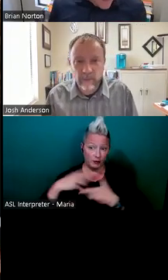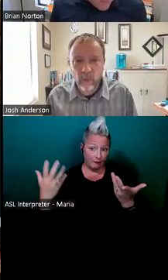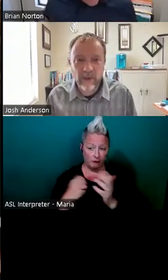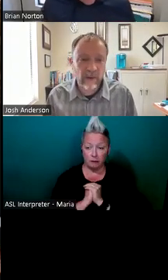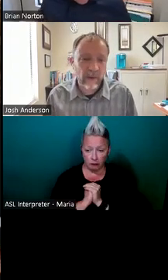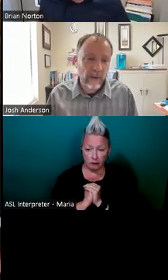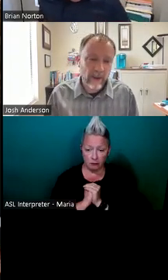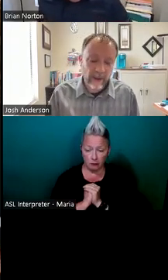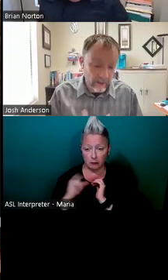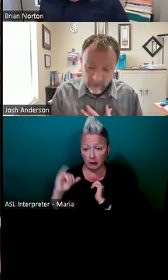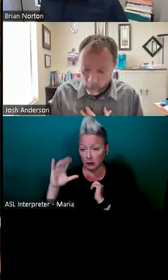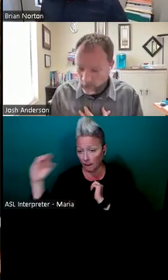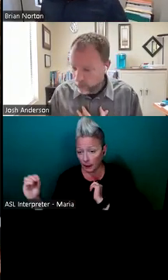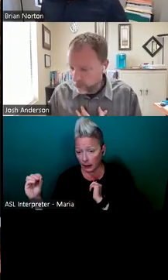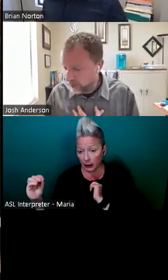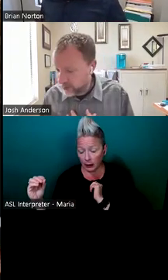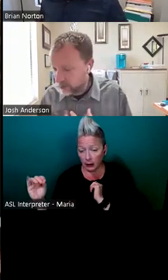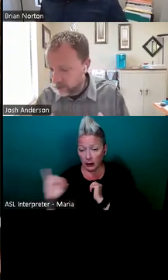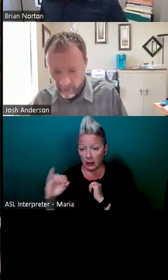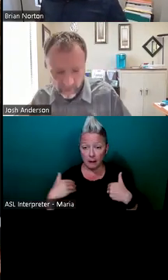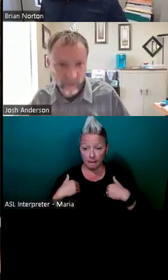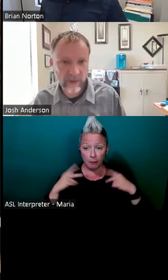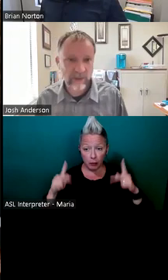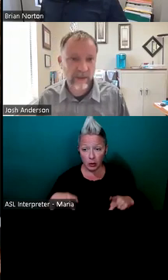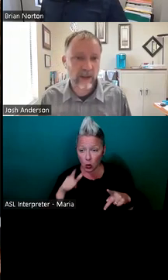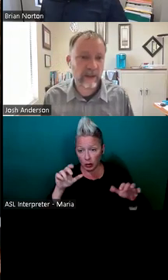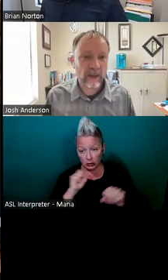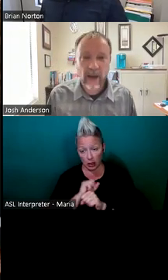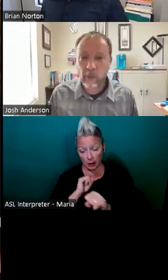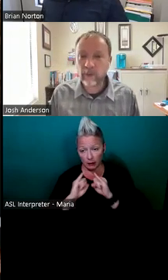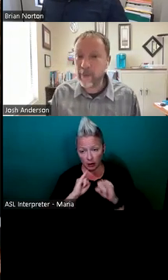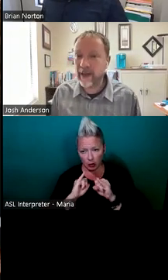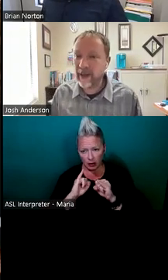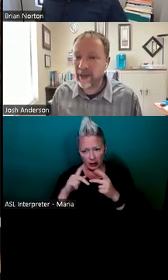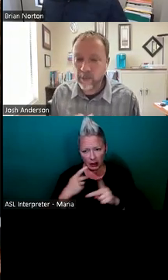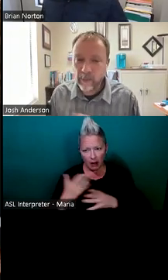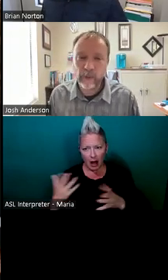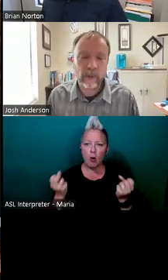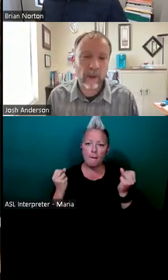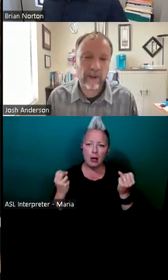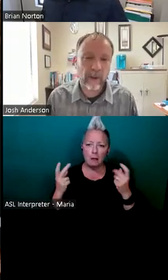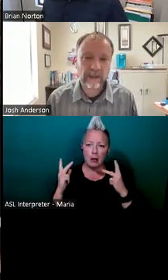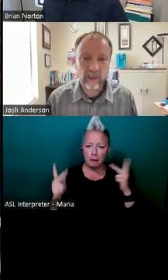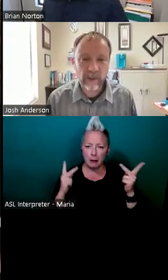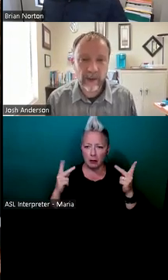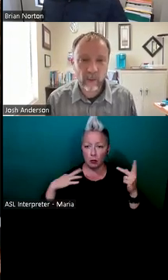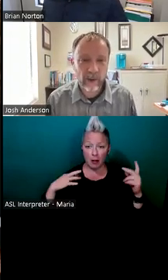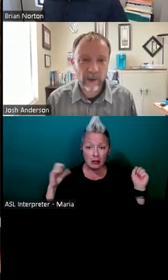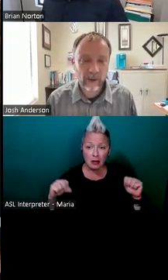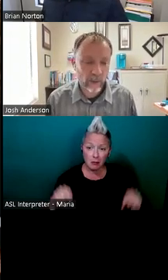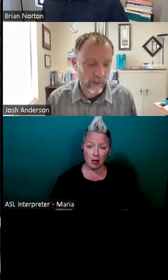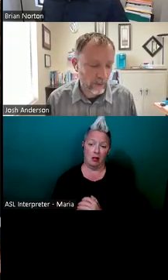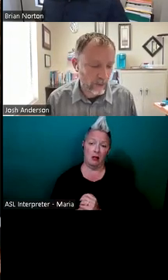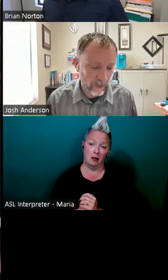know, as an employer, uh, and as someone who conducts job interviews and does these kinds of things, I want as many people to apply as possible. And I